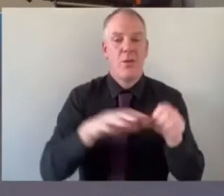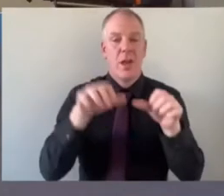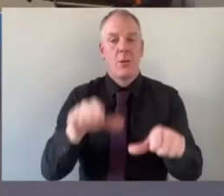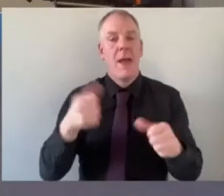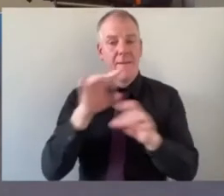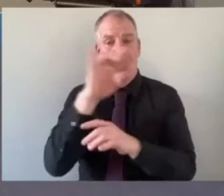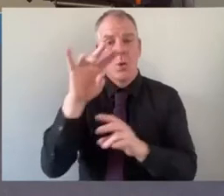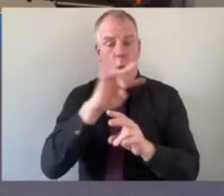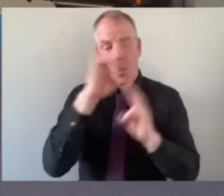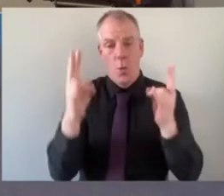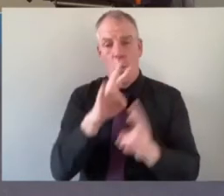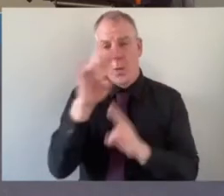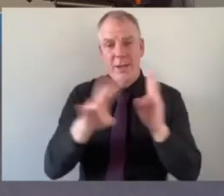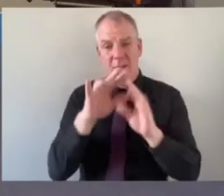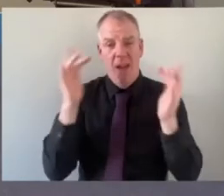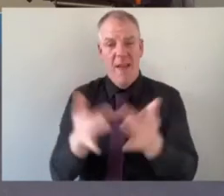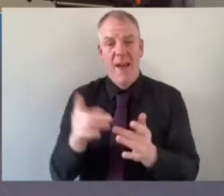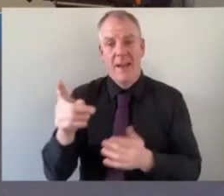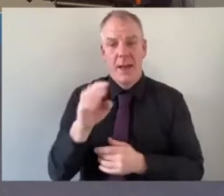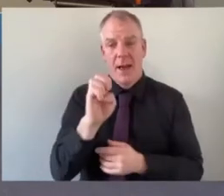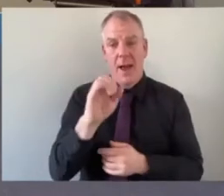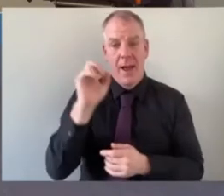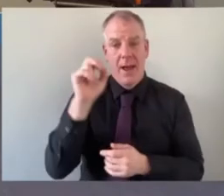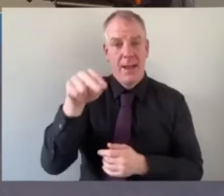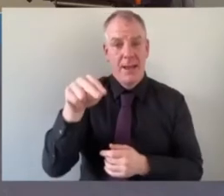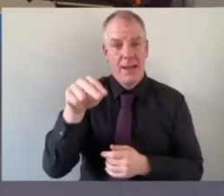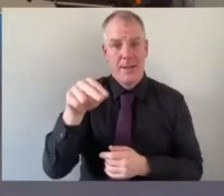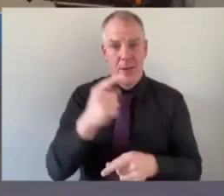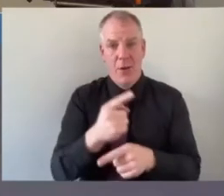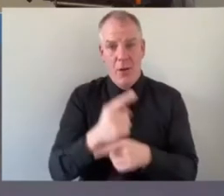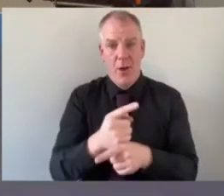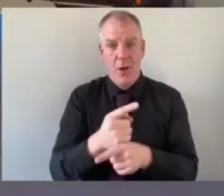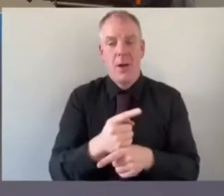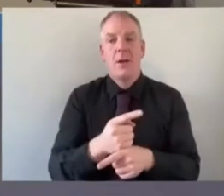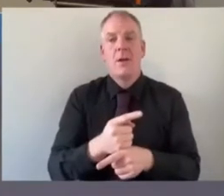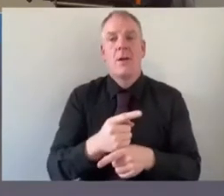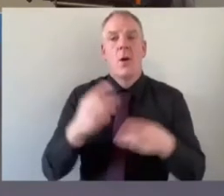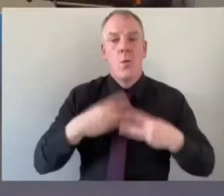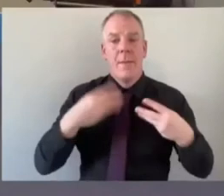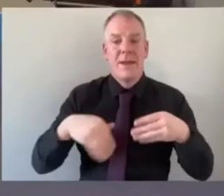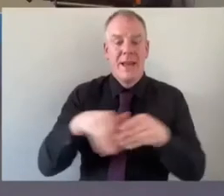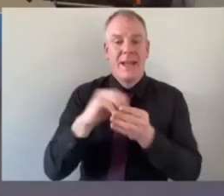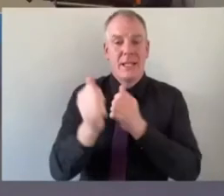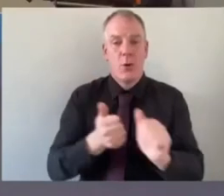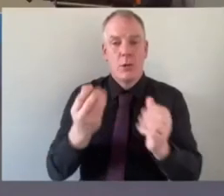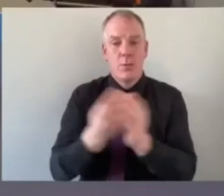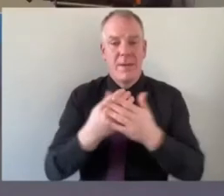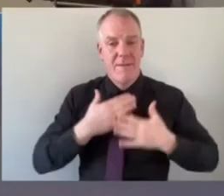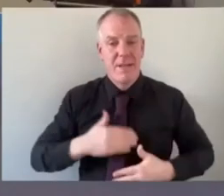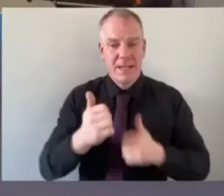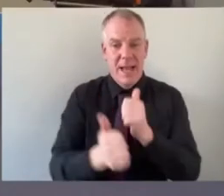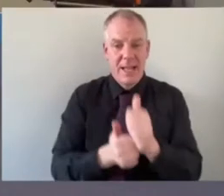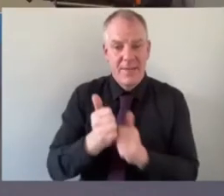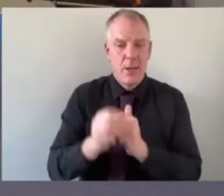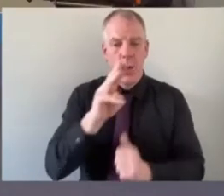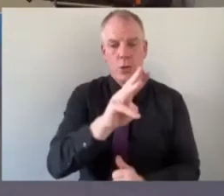um it's eileen uh weir i hope i pronounced that right chairperson of women uh women is sport and physical activity um wispa i know